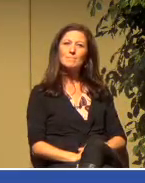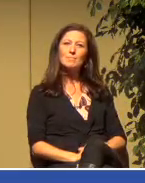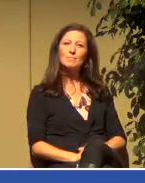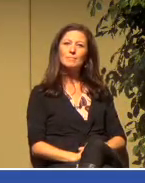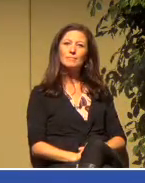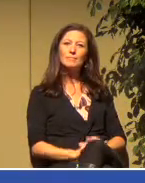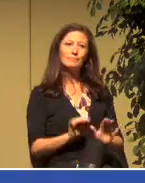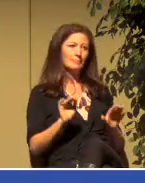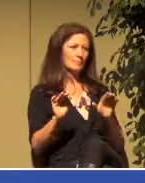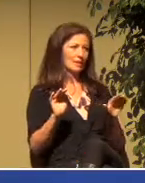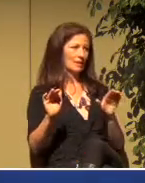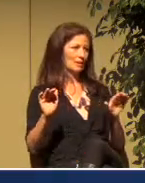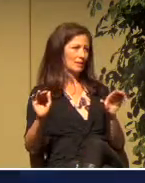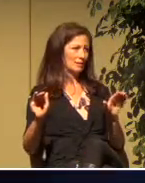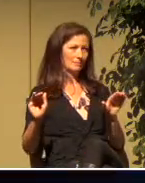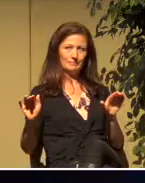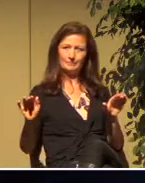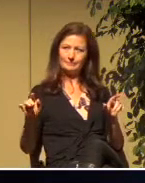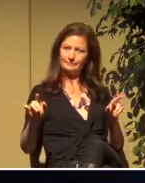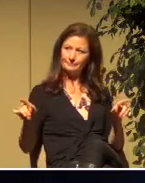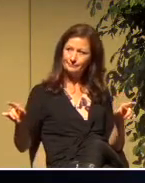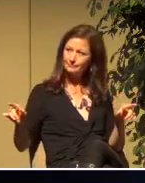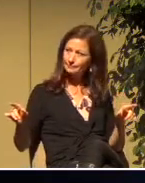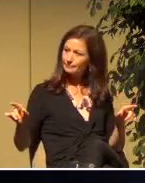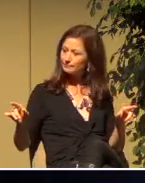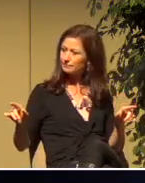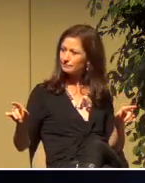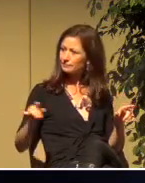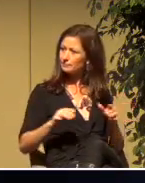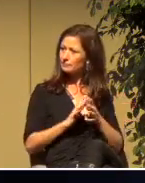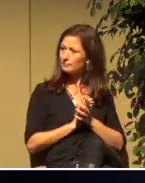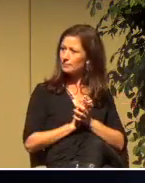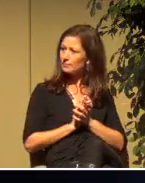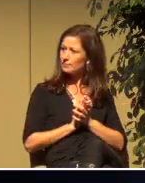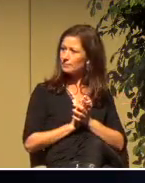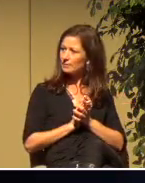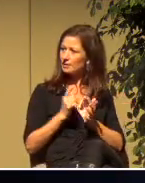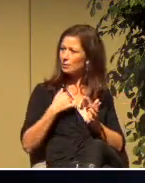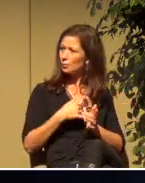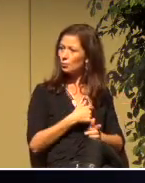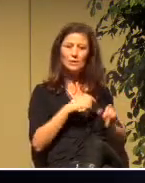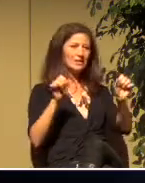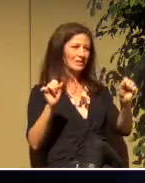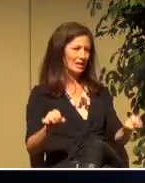Maranatha we can be a people of hope